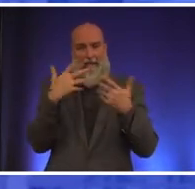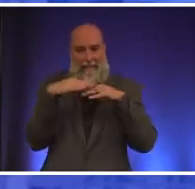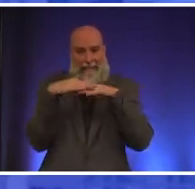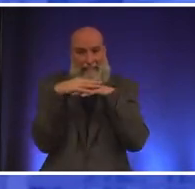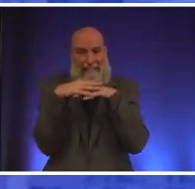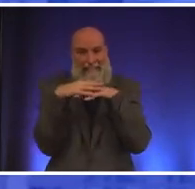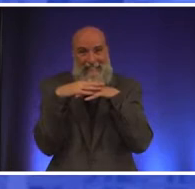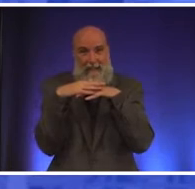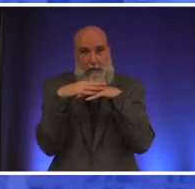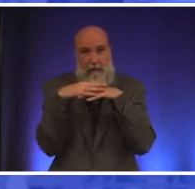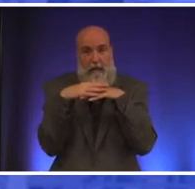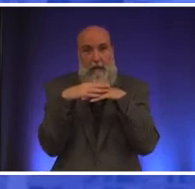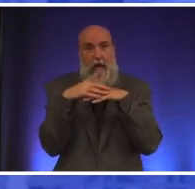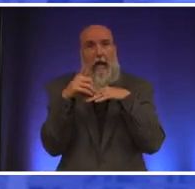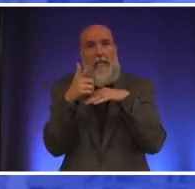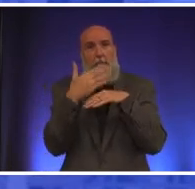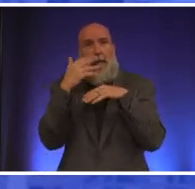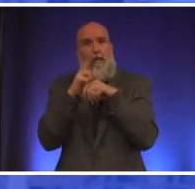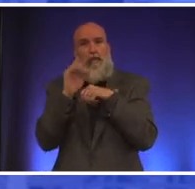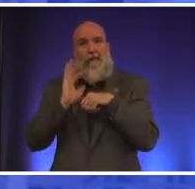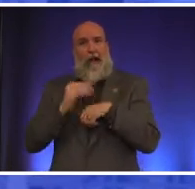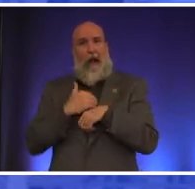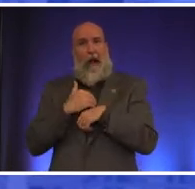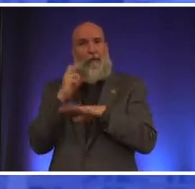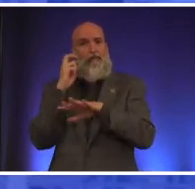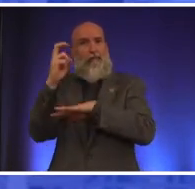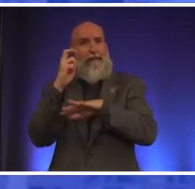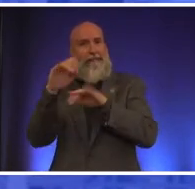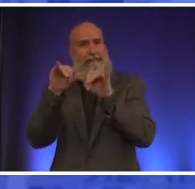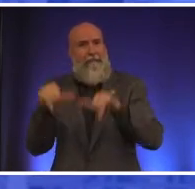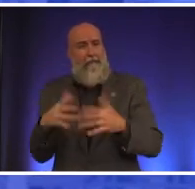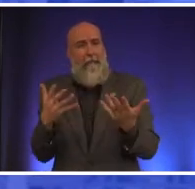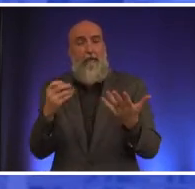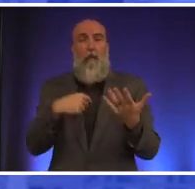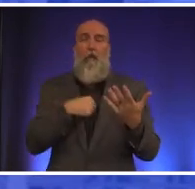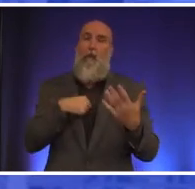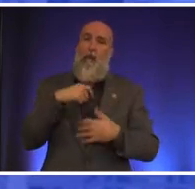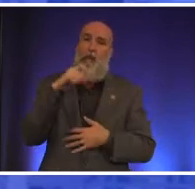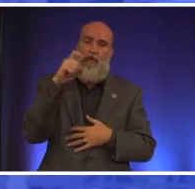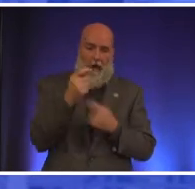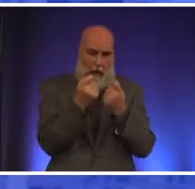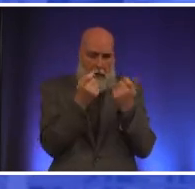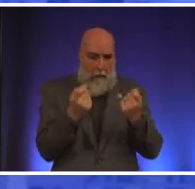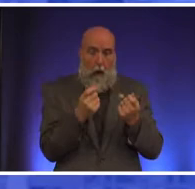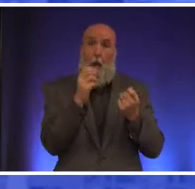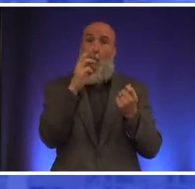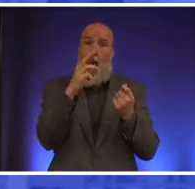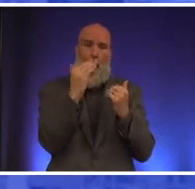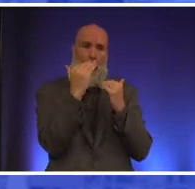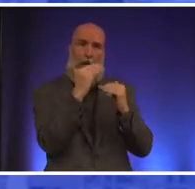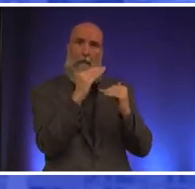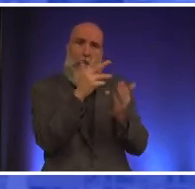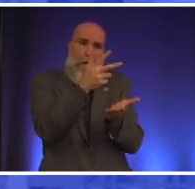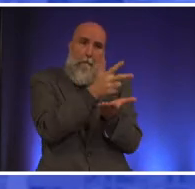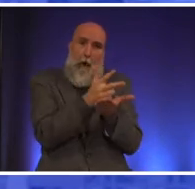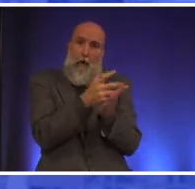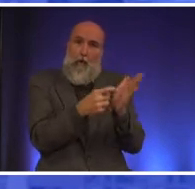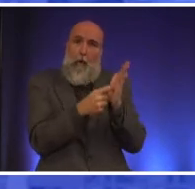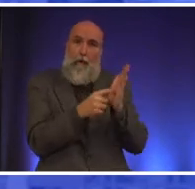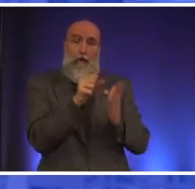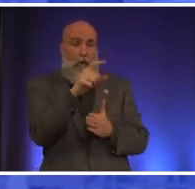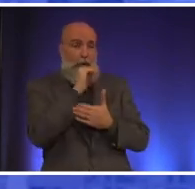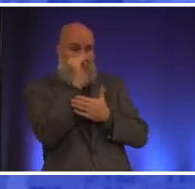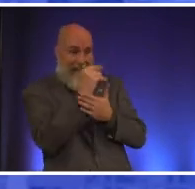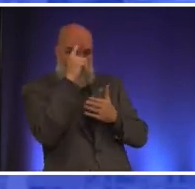better use of our transit systems what i'm trying to say so we should be able to eliminate or limit those parking requirements so that you're not designing